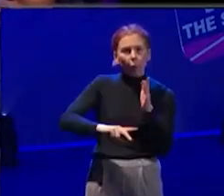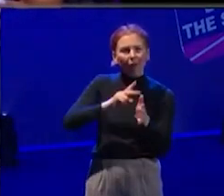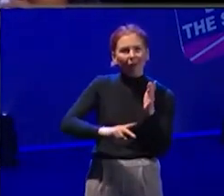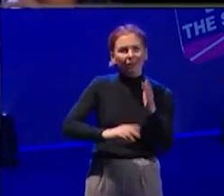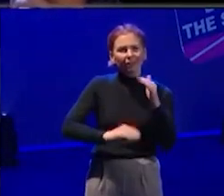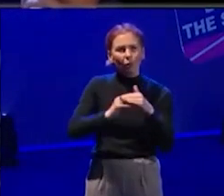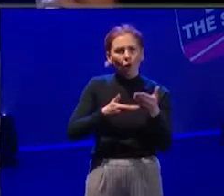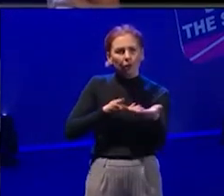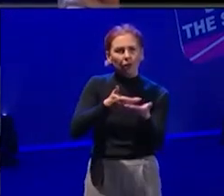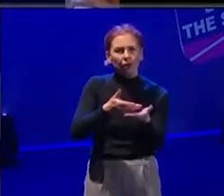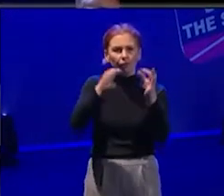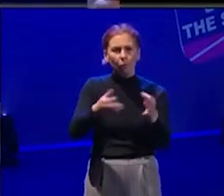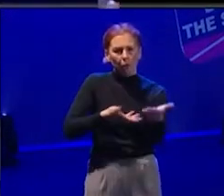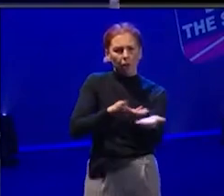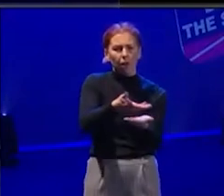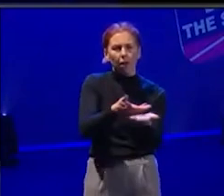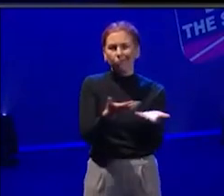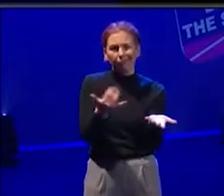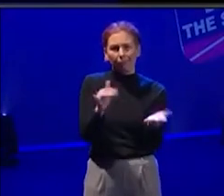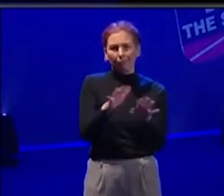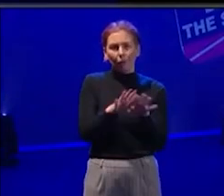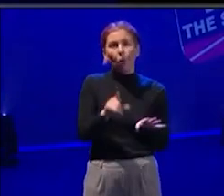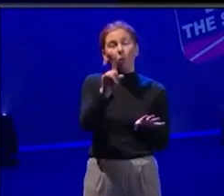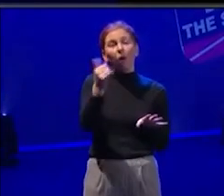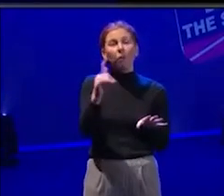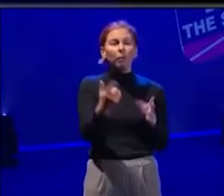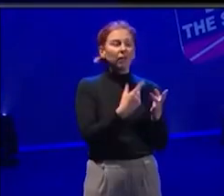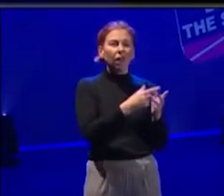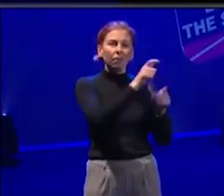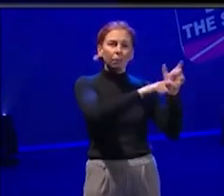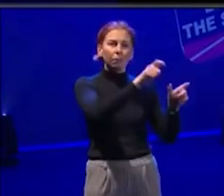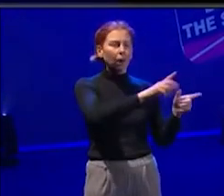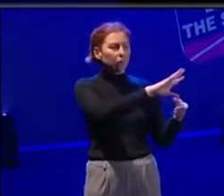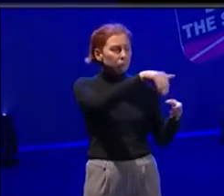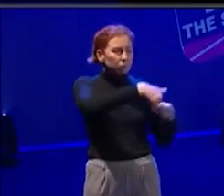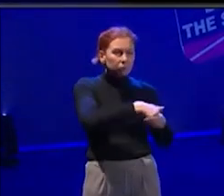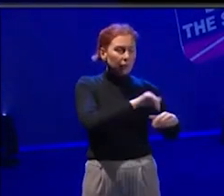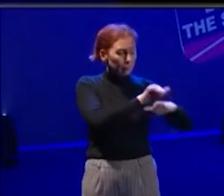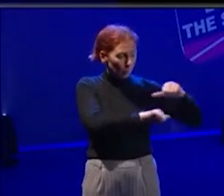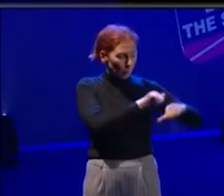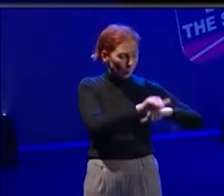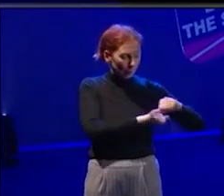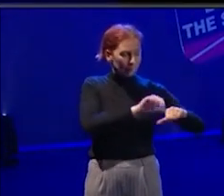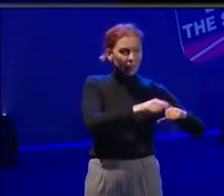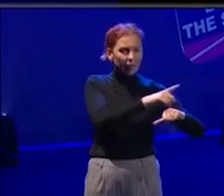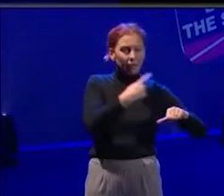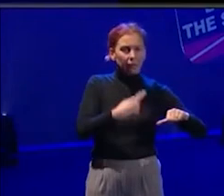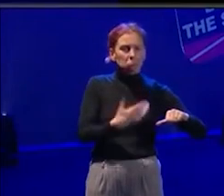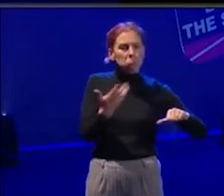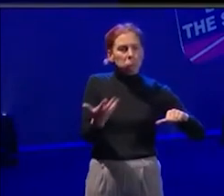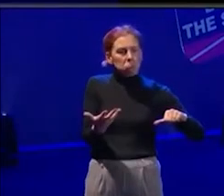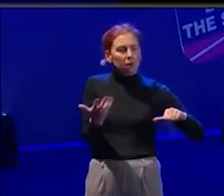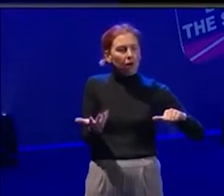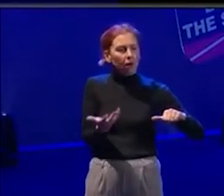people might participate in a programme. They might then say, oh, you know, what would be really good is,